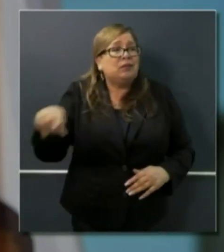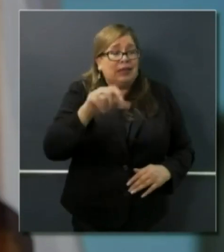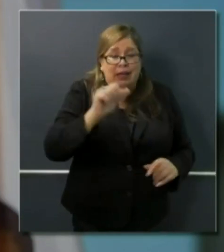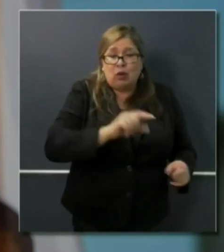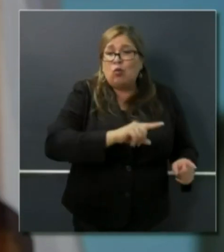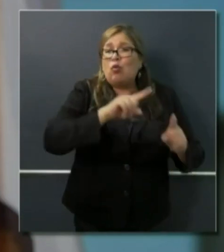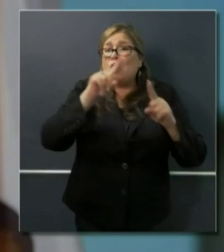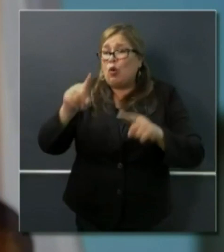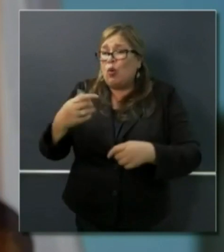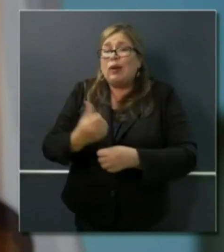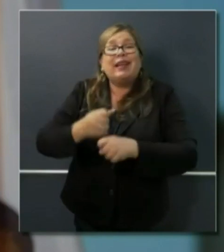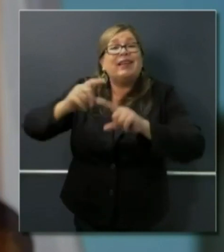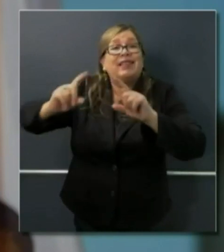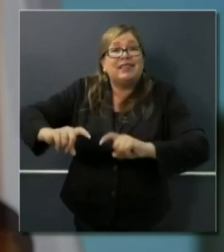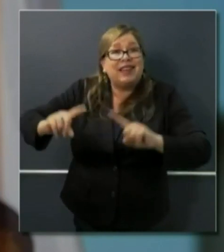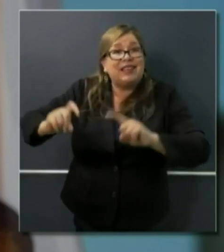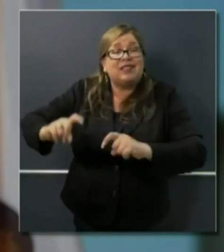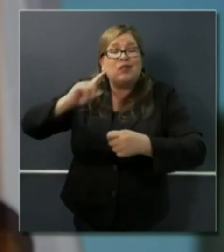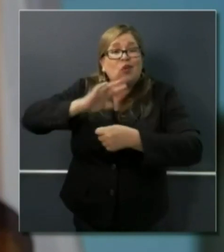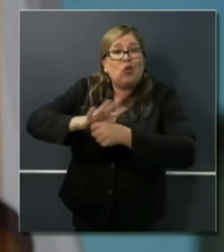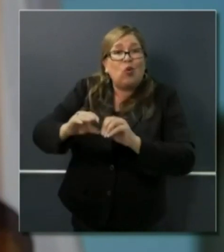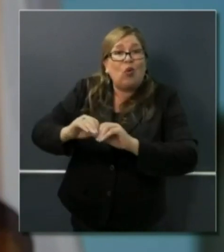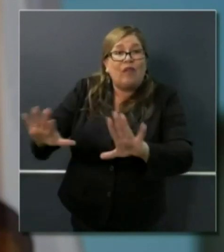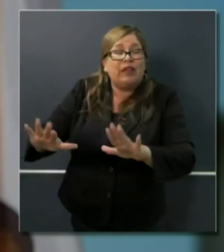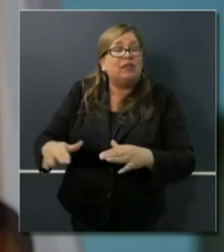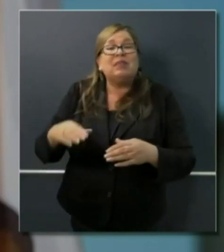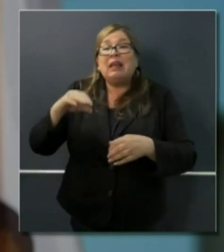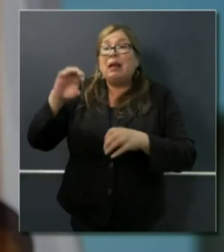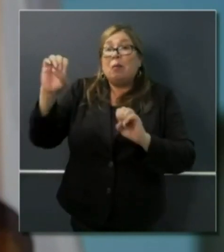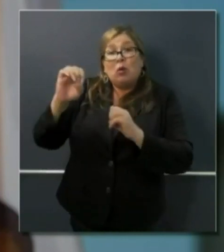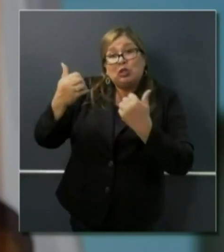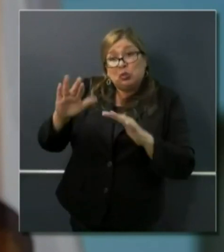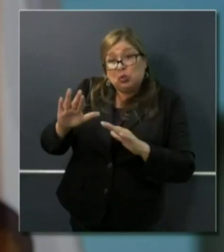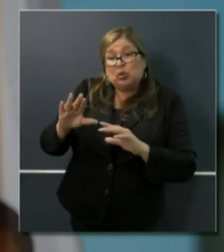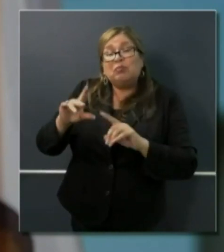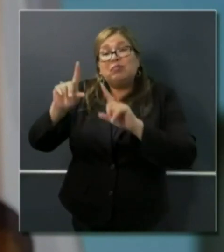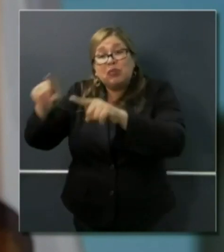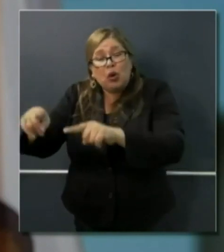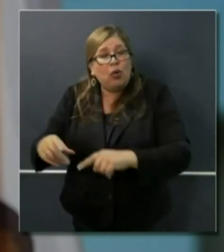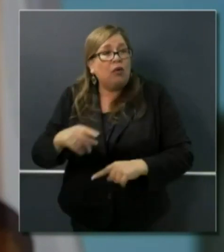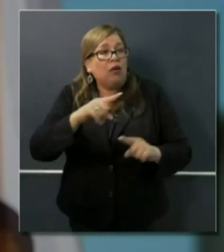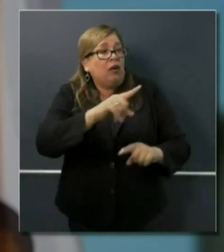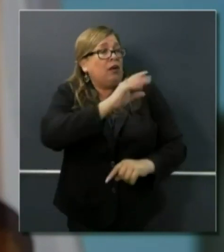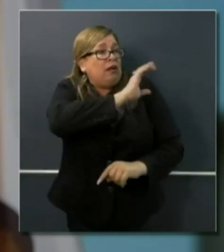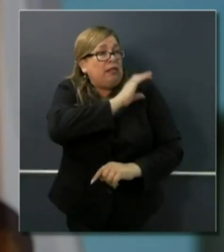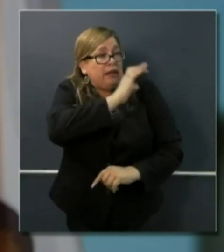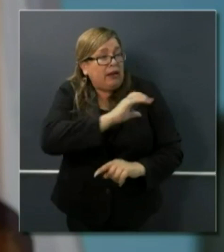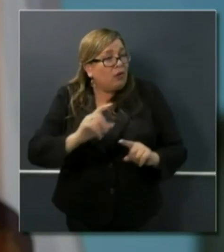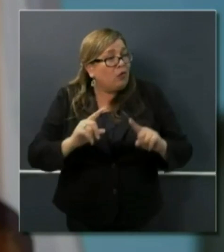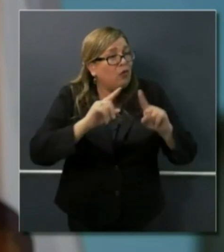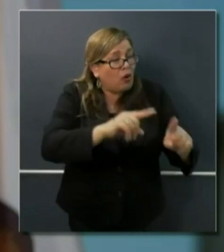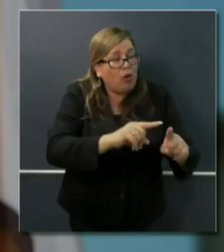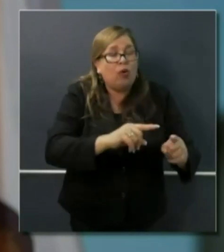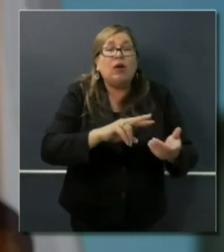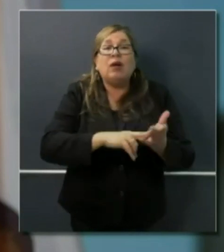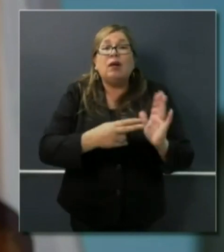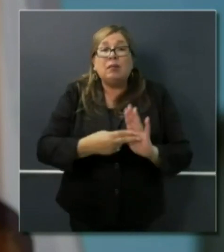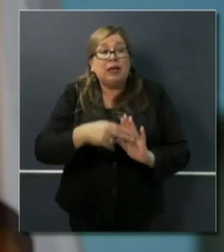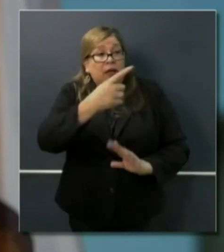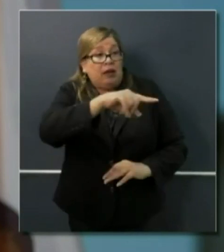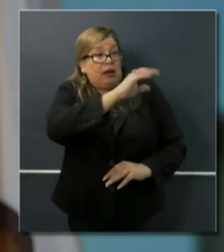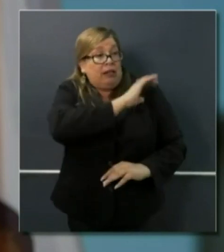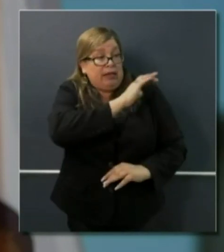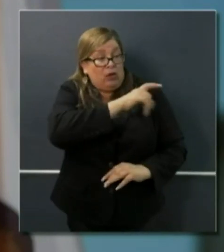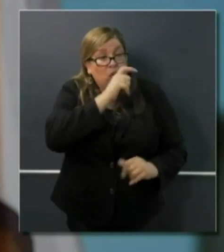in the emergency room, not just at hospitals, but get tested in community clinics and get those clinics reimbursed not only for the